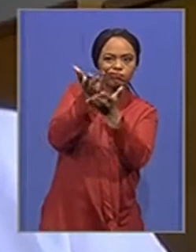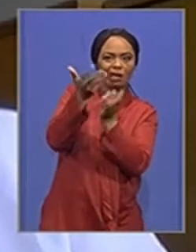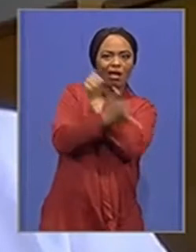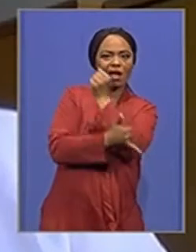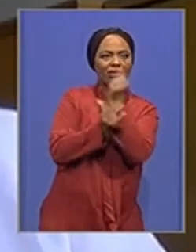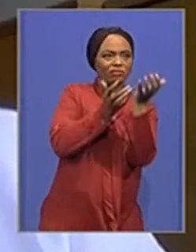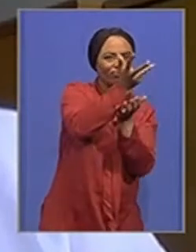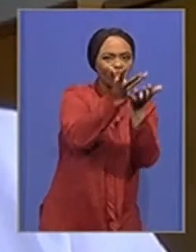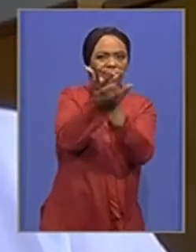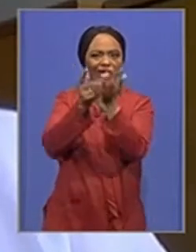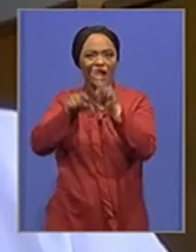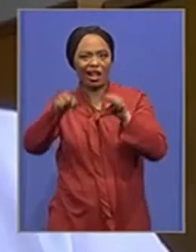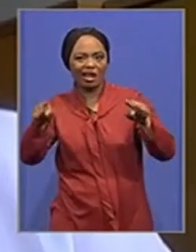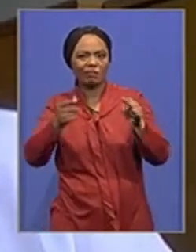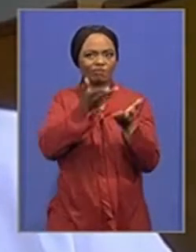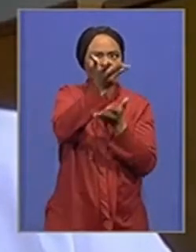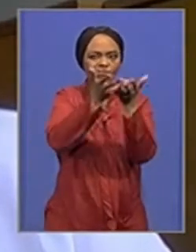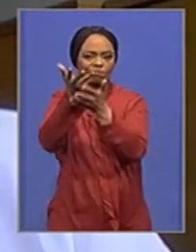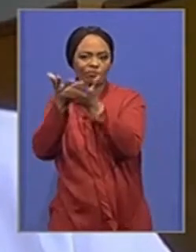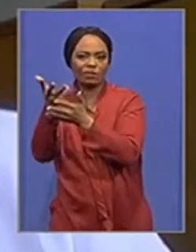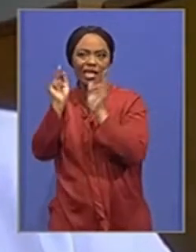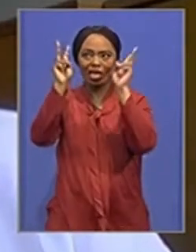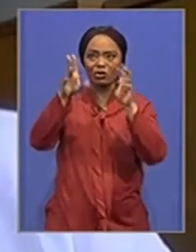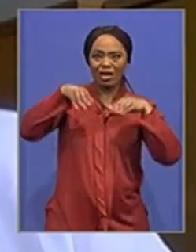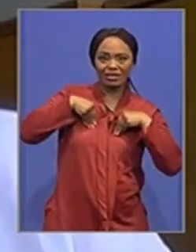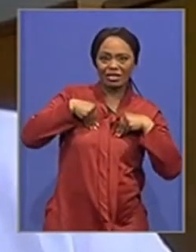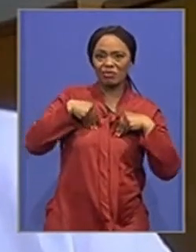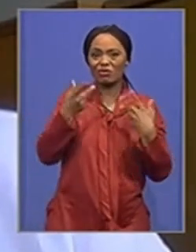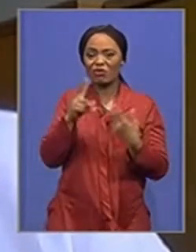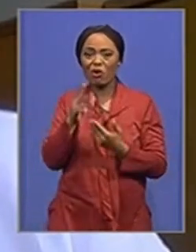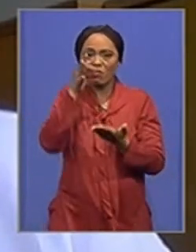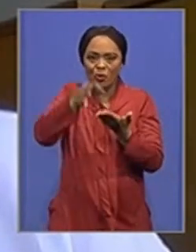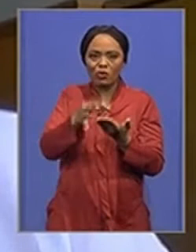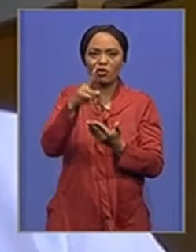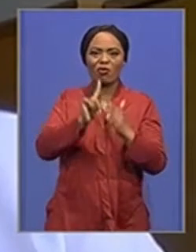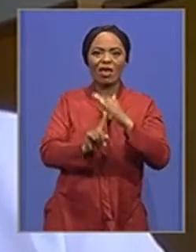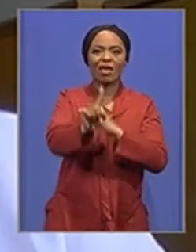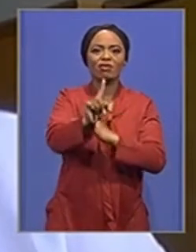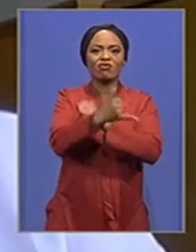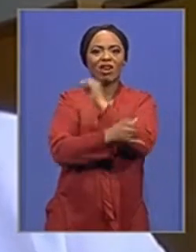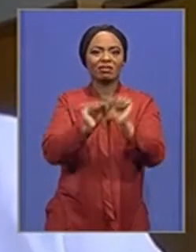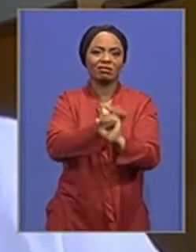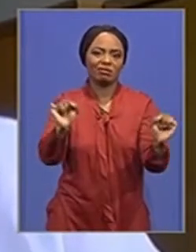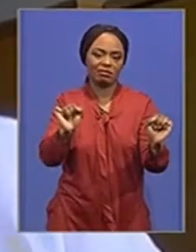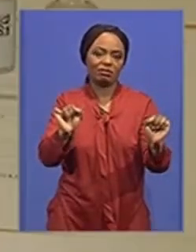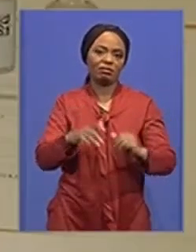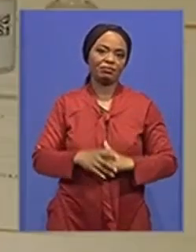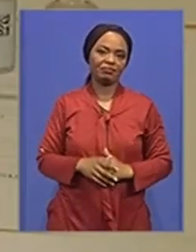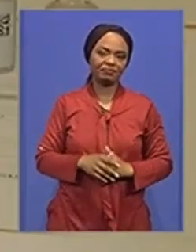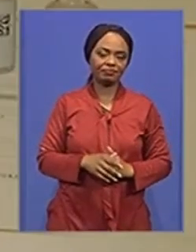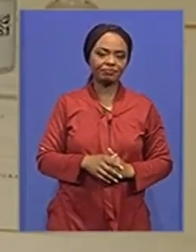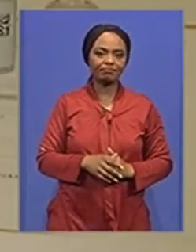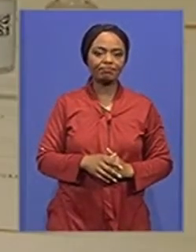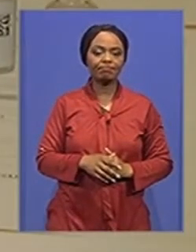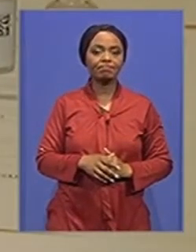about the issue of what they will accept for purposes of entry into their countries. The